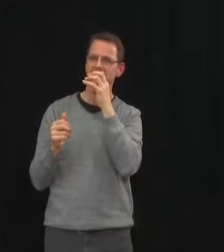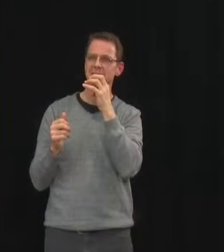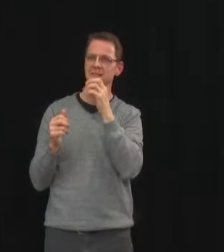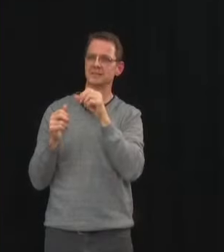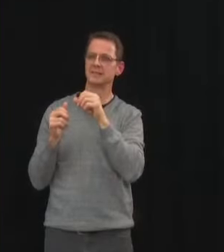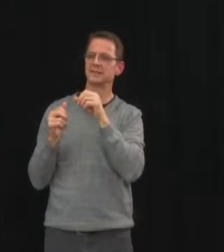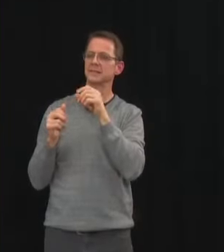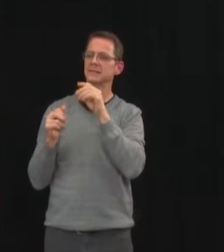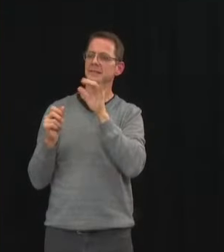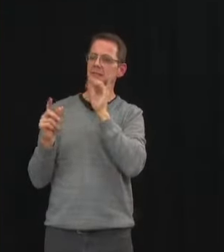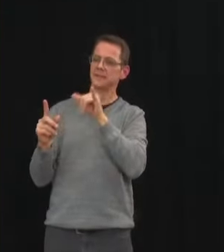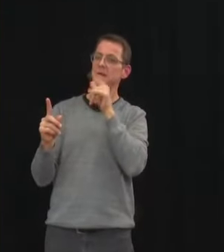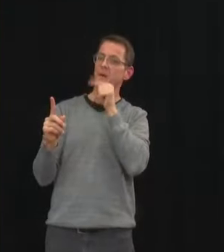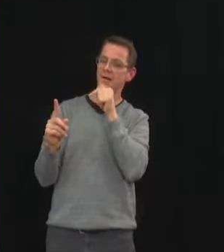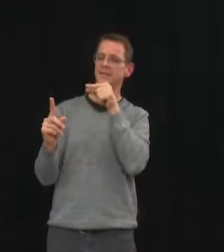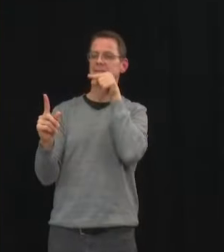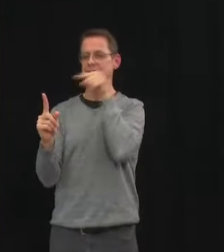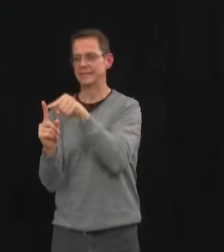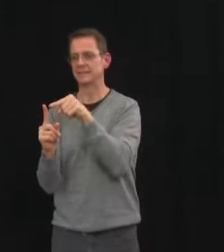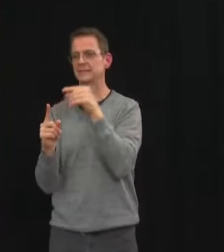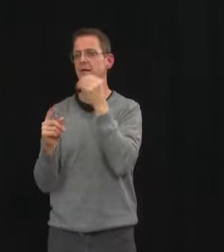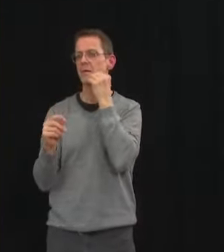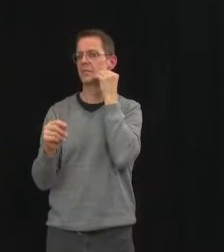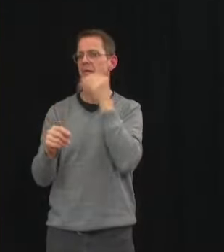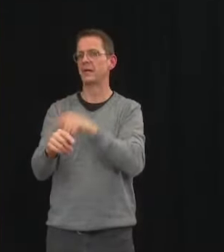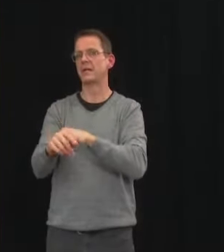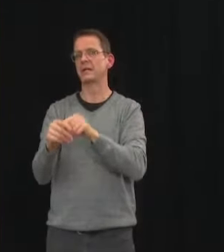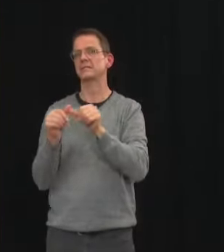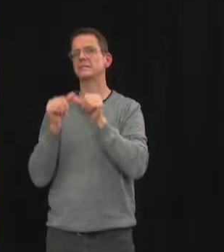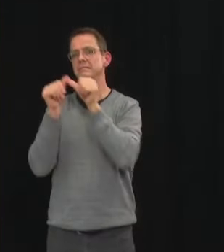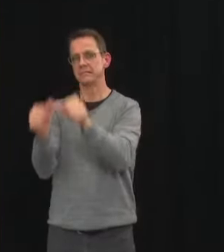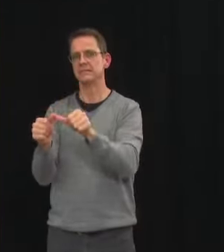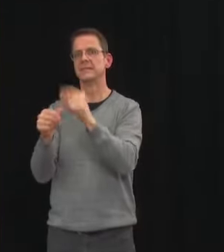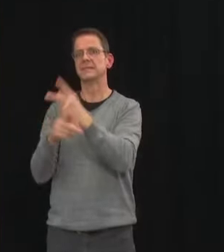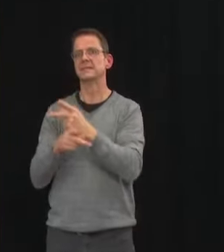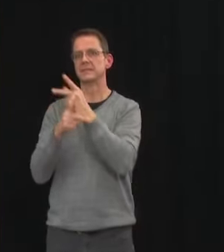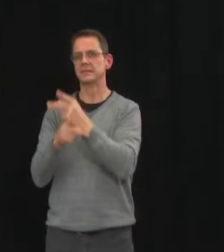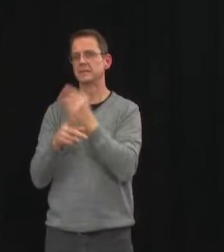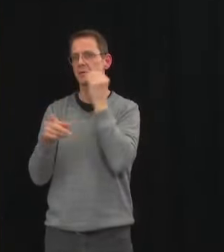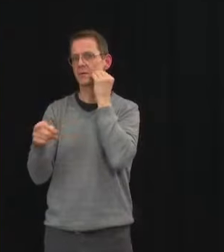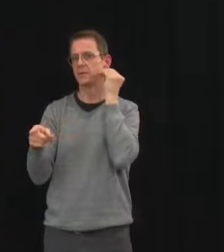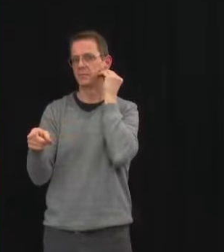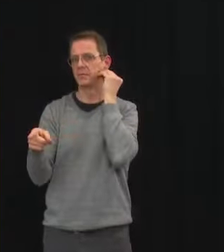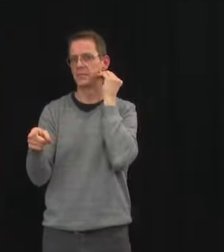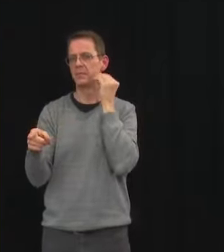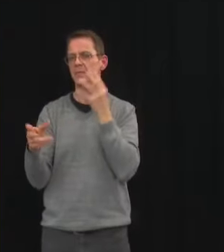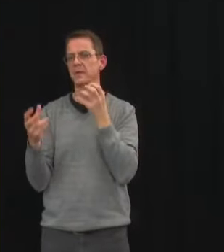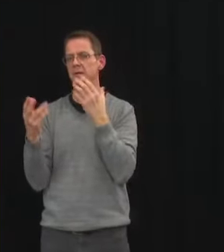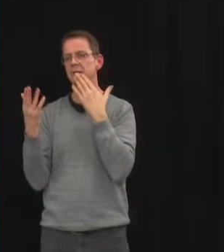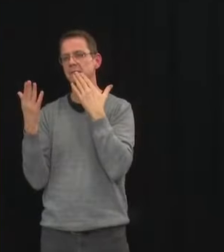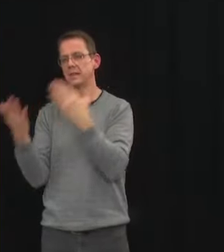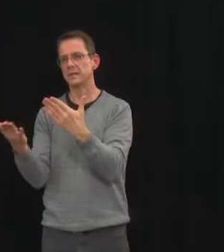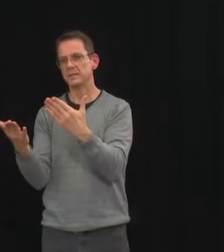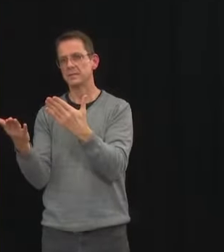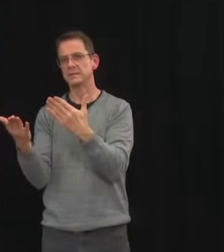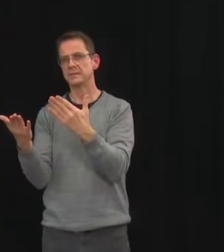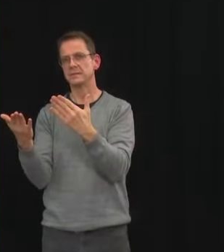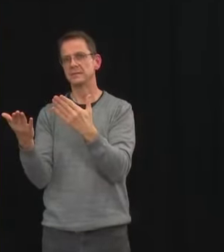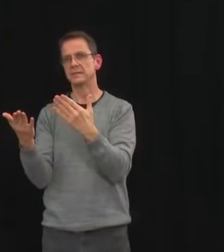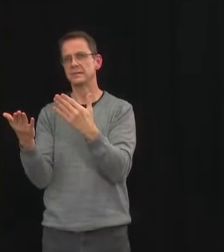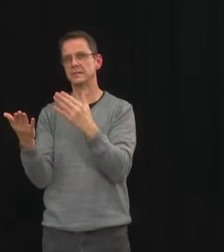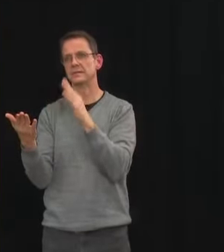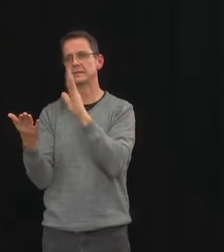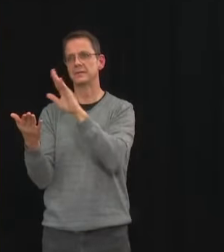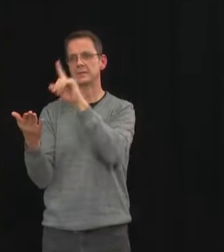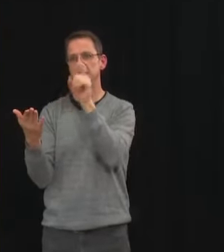premier thanks i don't have much to add to that but thank you very much david for the very important question and we we know and we have